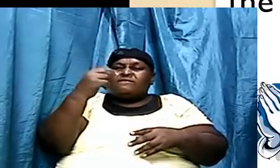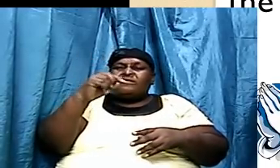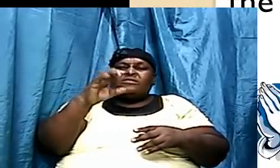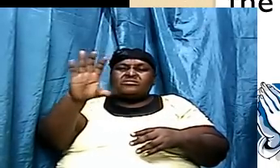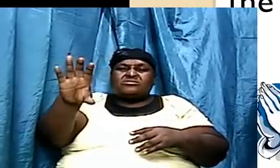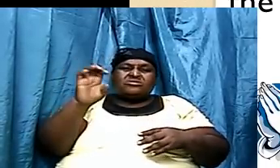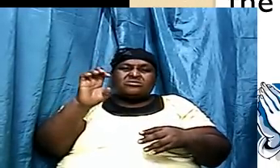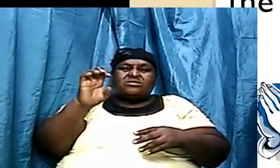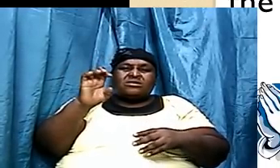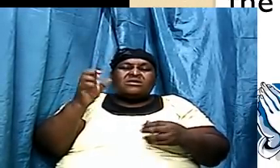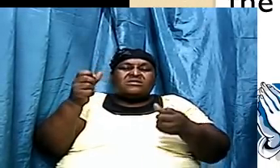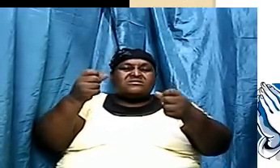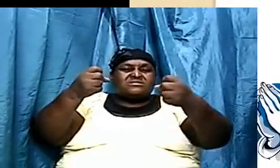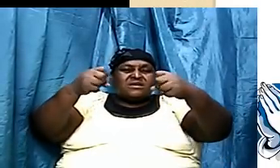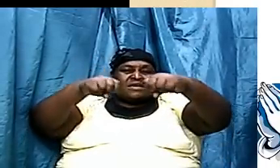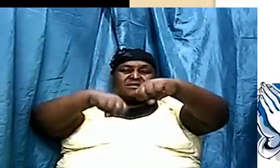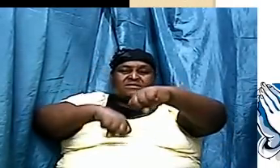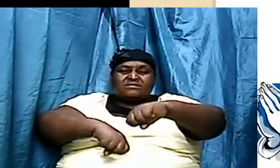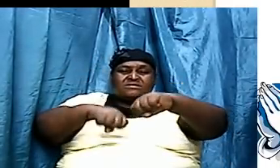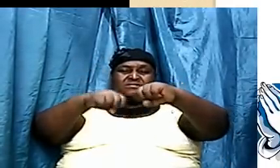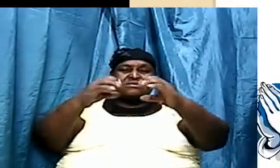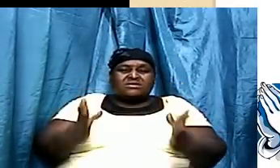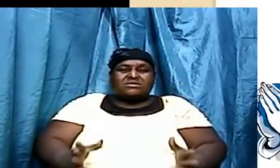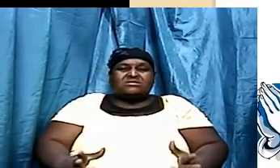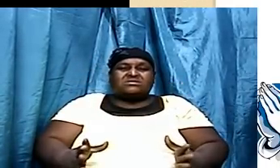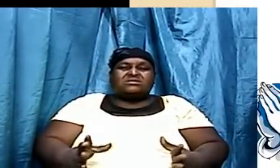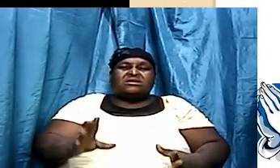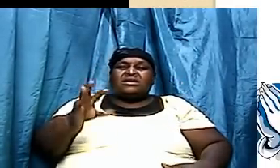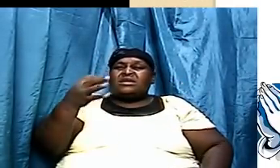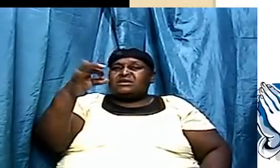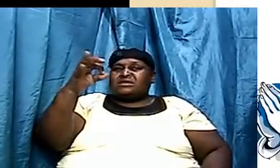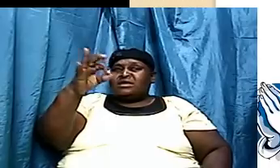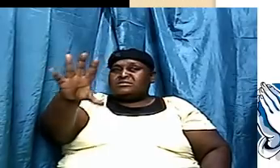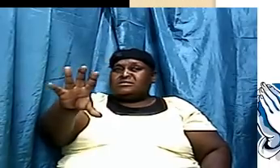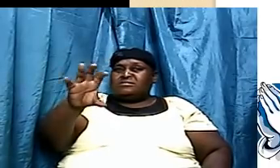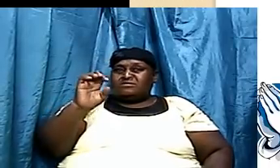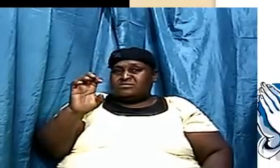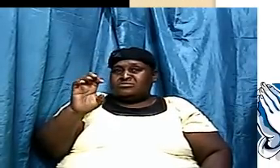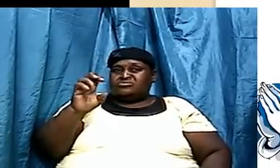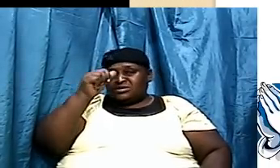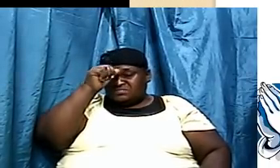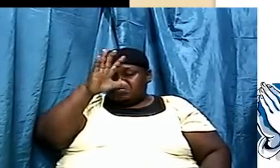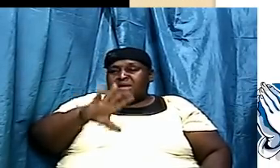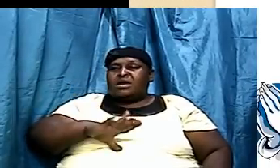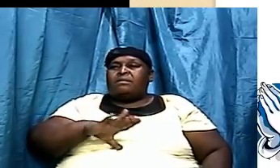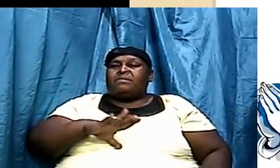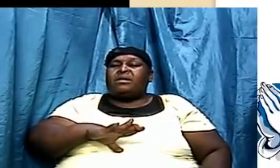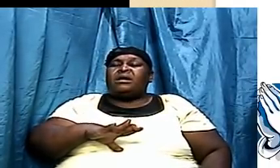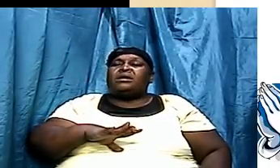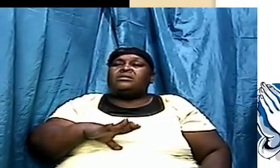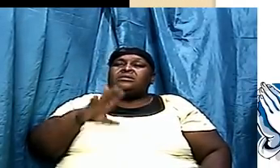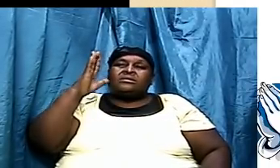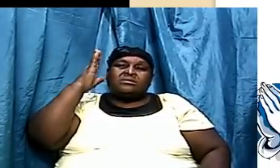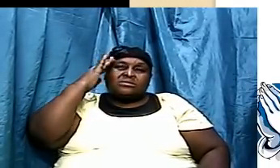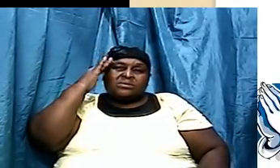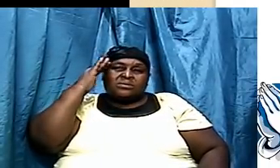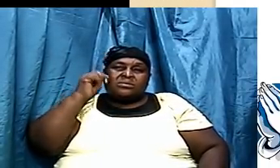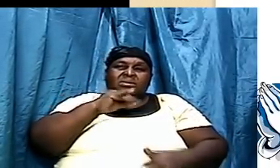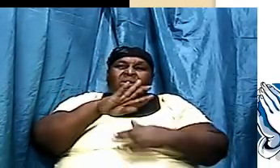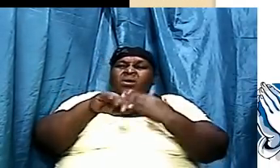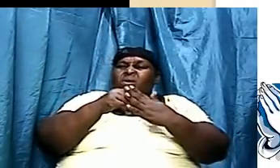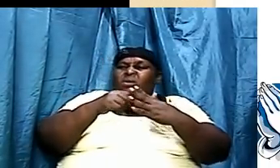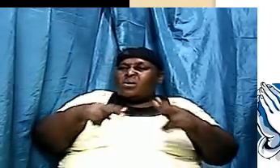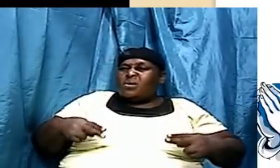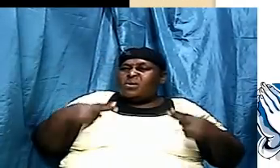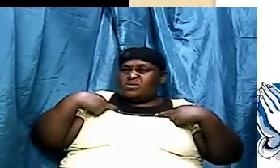1900s. A guy by the name by Carl Landsteiner. Discovered that all human